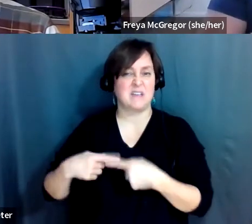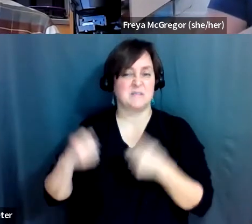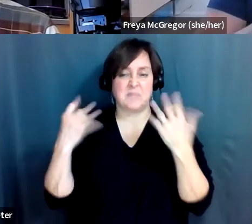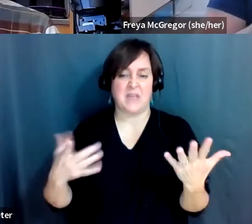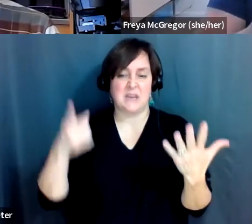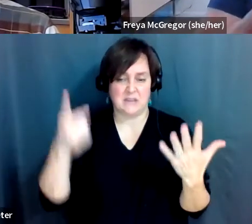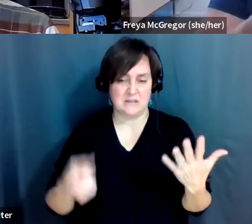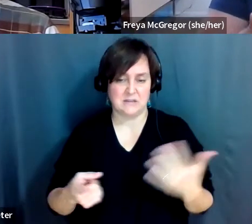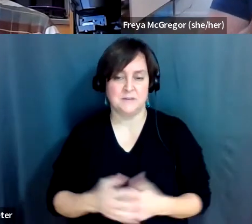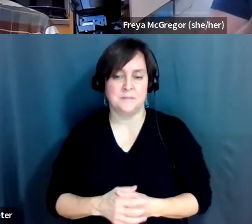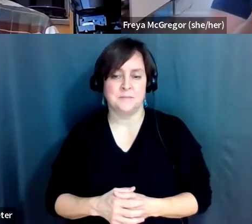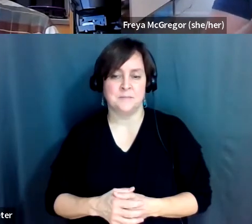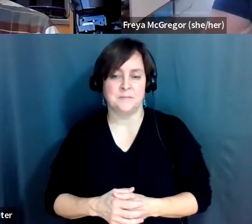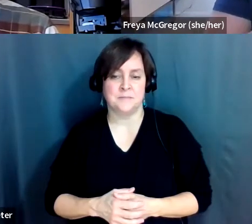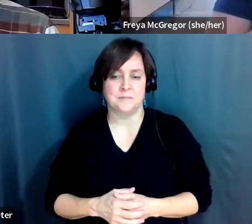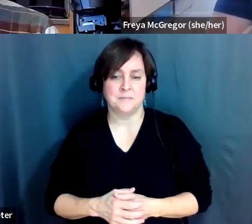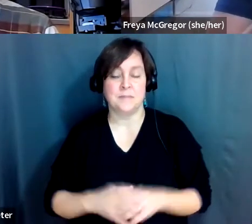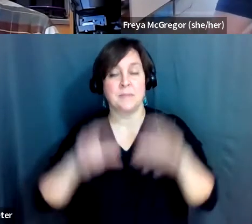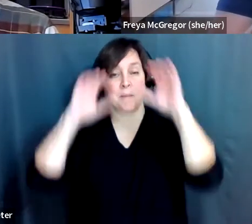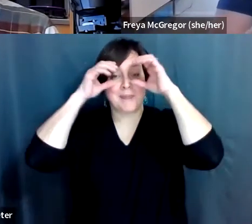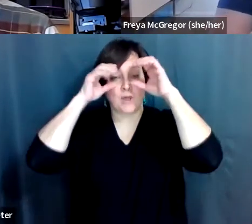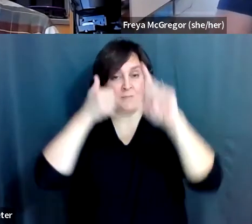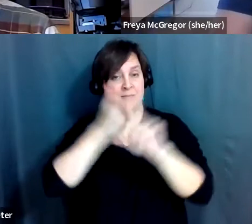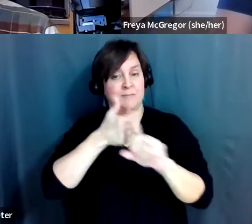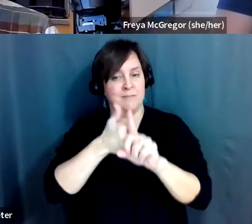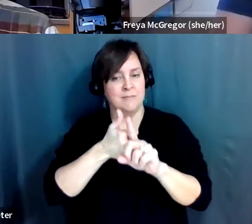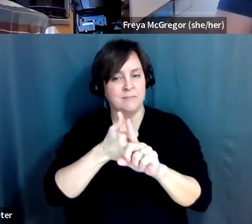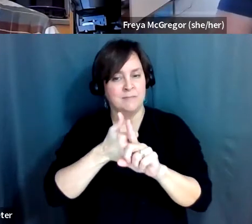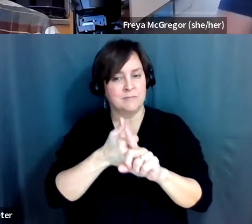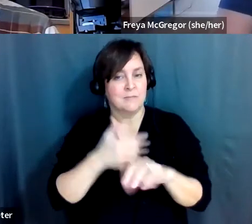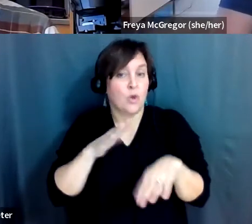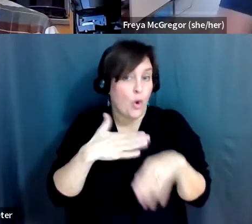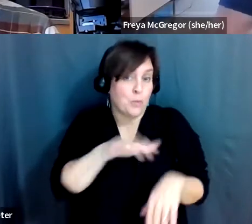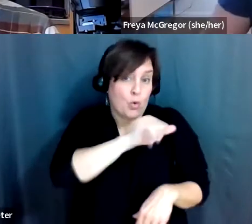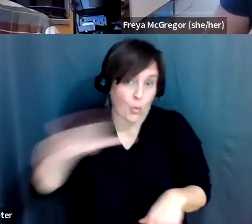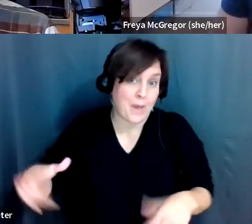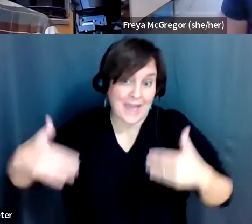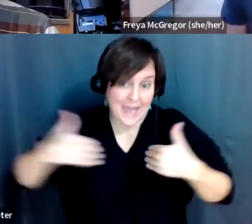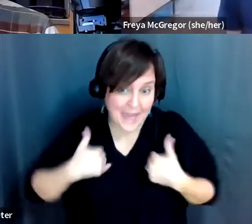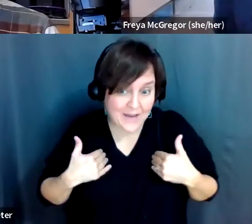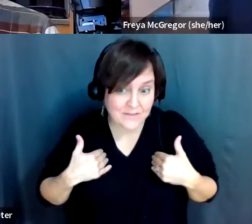chat. The, the binoculars, almost, almost every pair of binoculars has this.